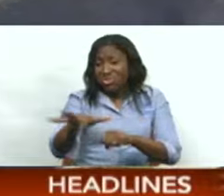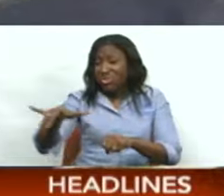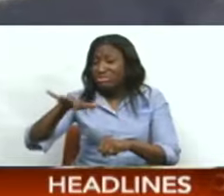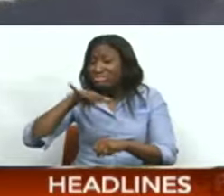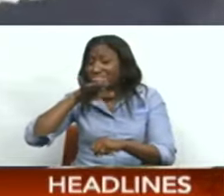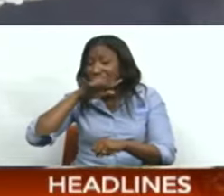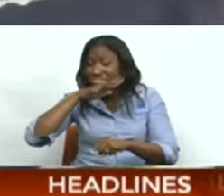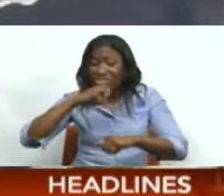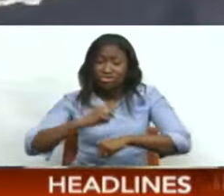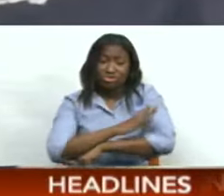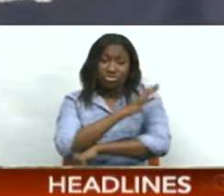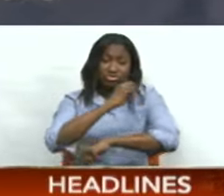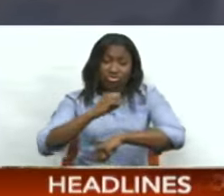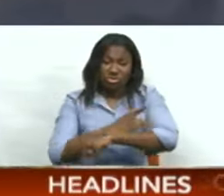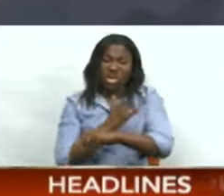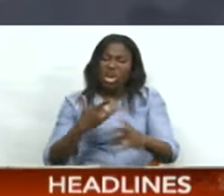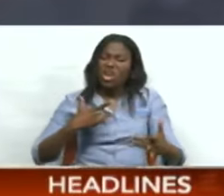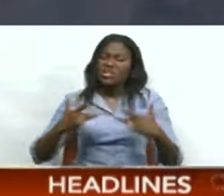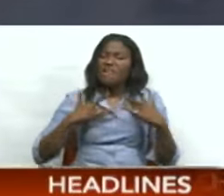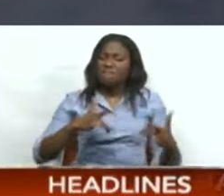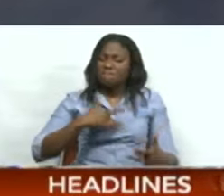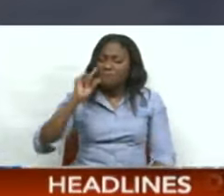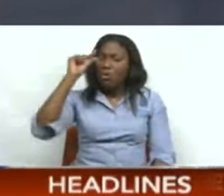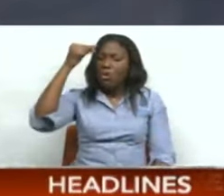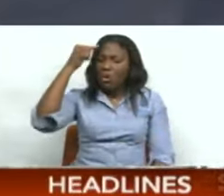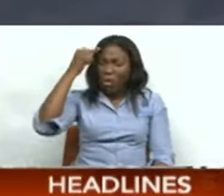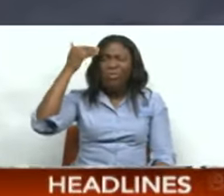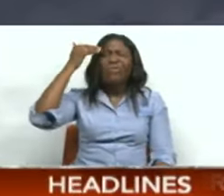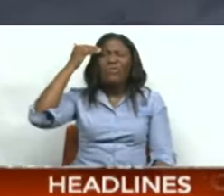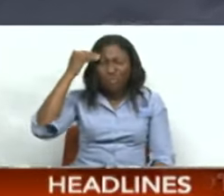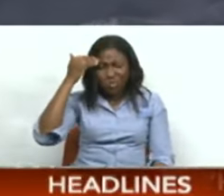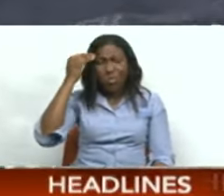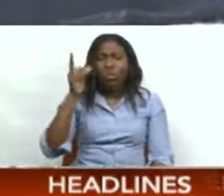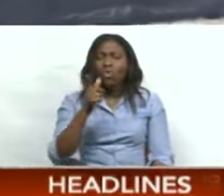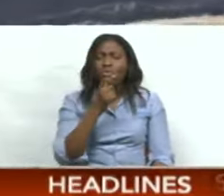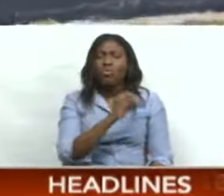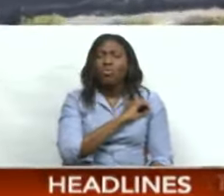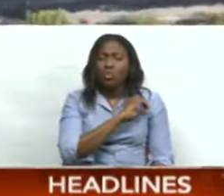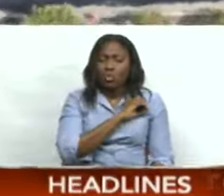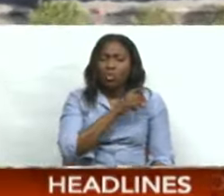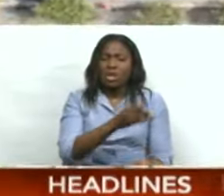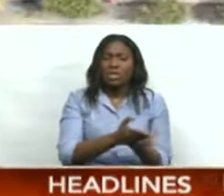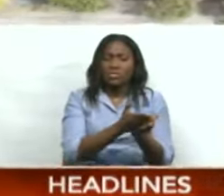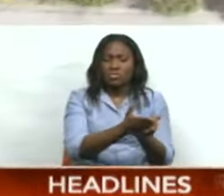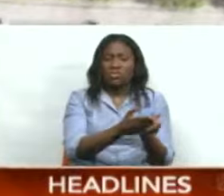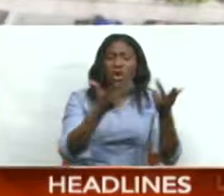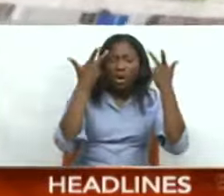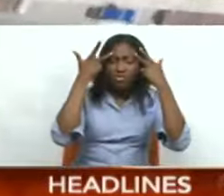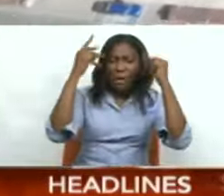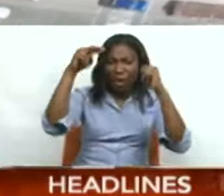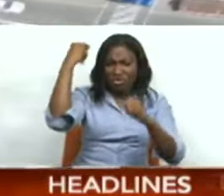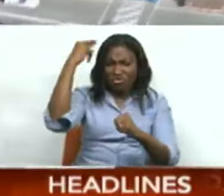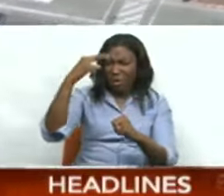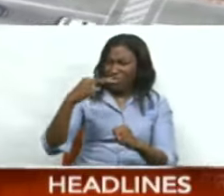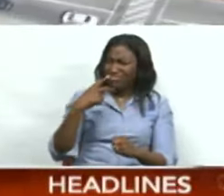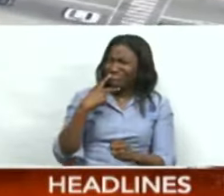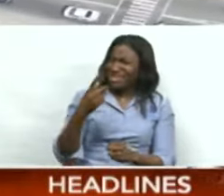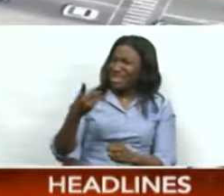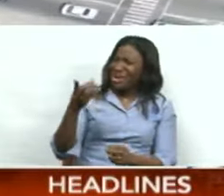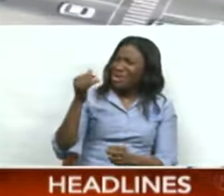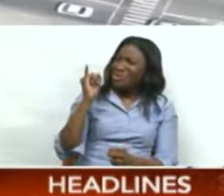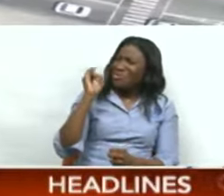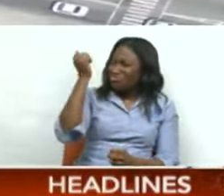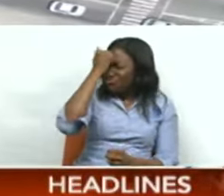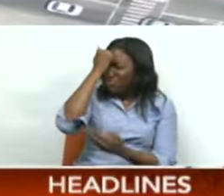concerns about a possible cover-up involving the owners of the vessel. Prime Minister Dr. Keith Raleigh quickly rubbished this claim.